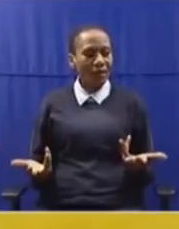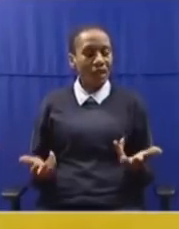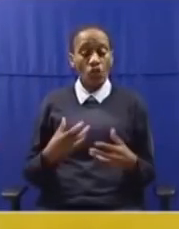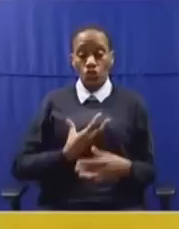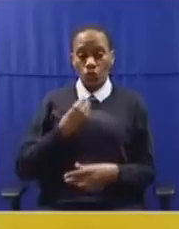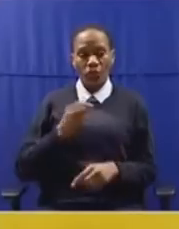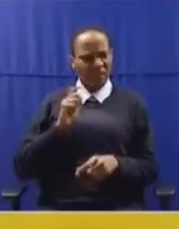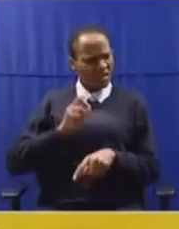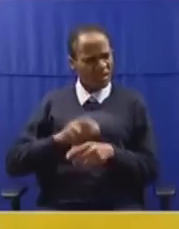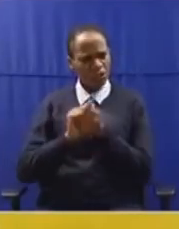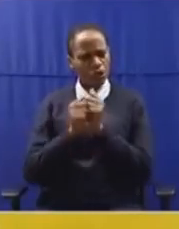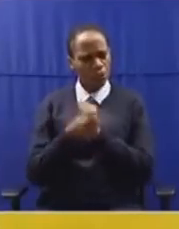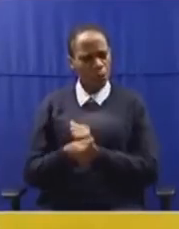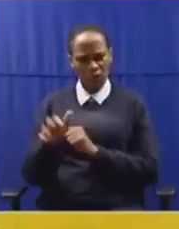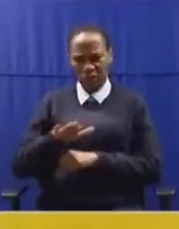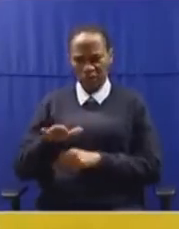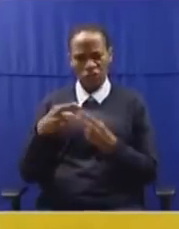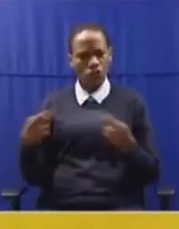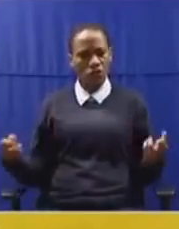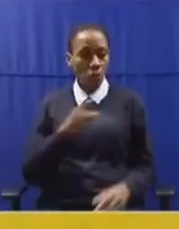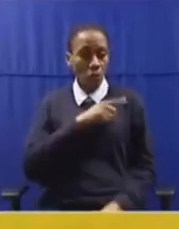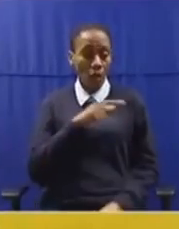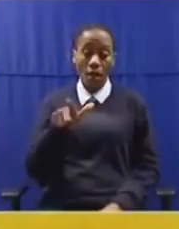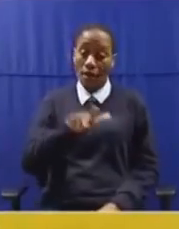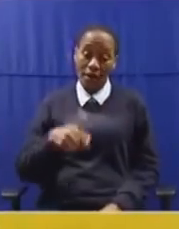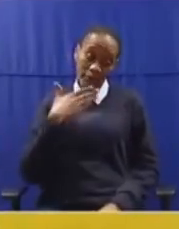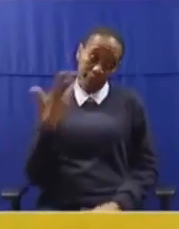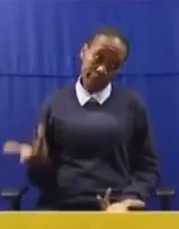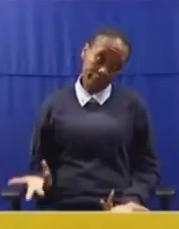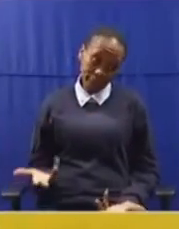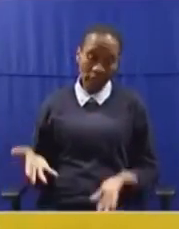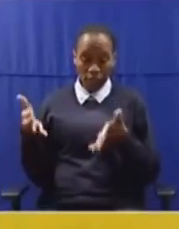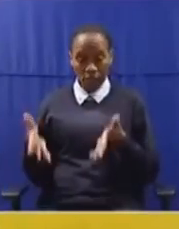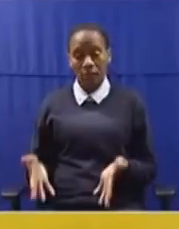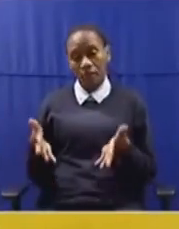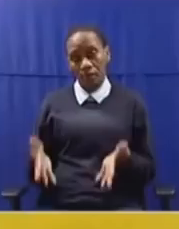and sport facilities because of landlessness. Today, the